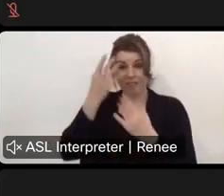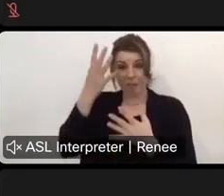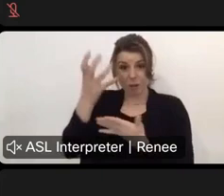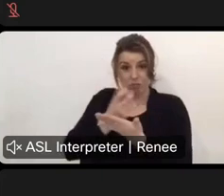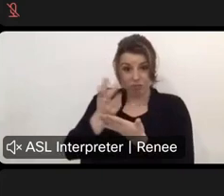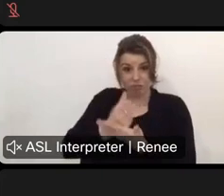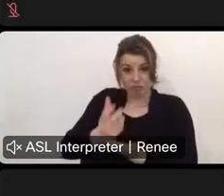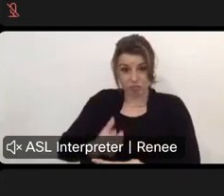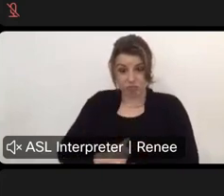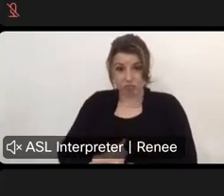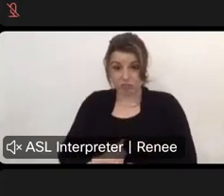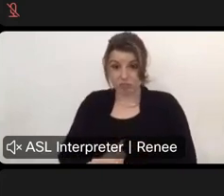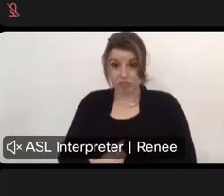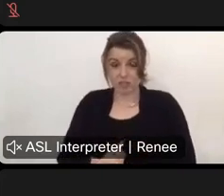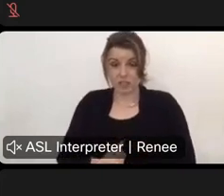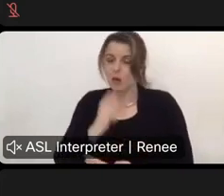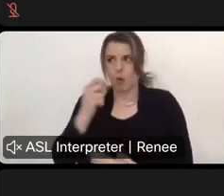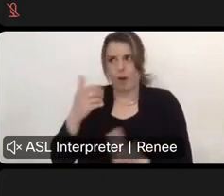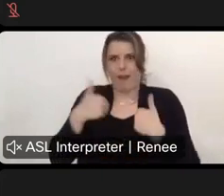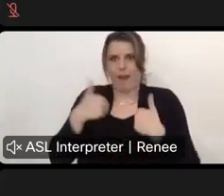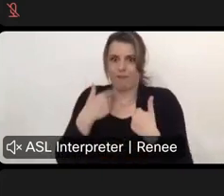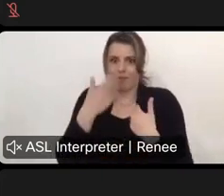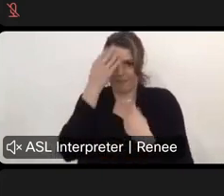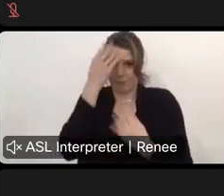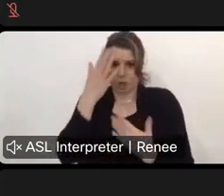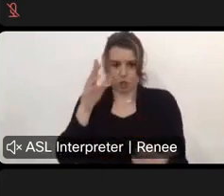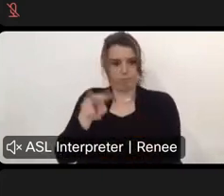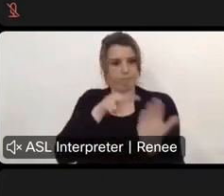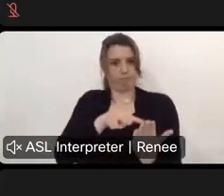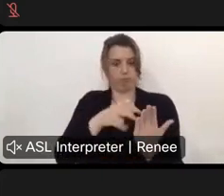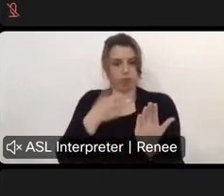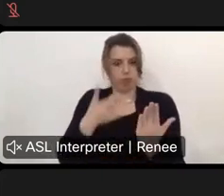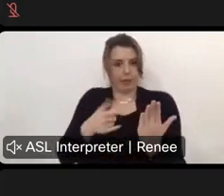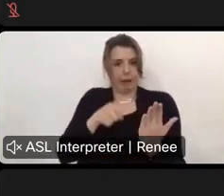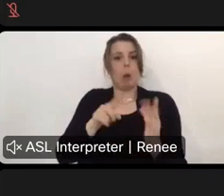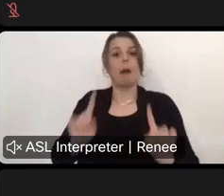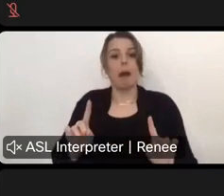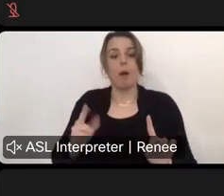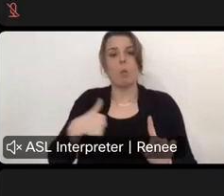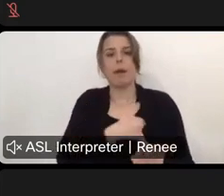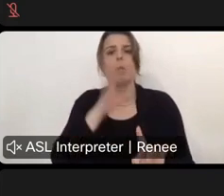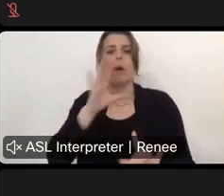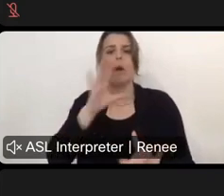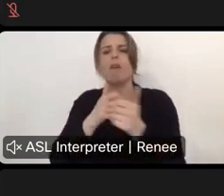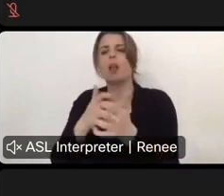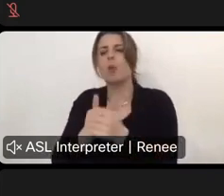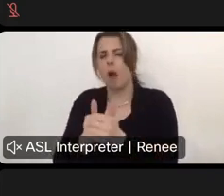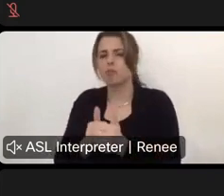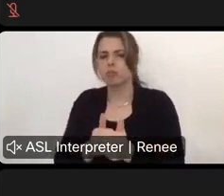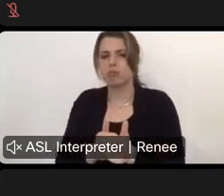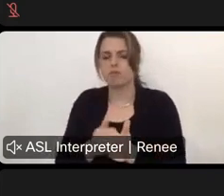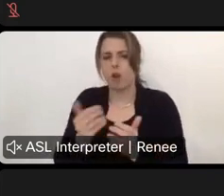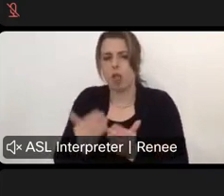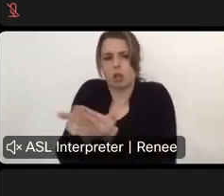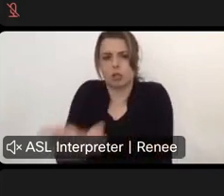fees across the system. I don't have that data in front of me. But, um, we will follow up on that as far as as launch fees go.